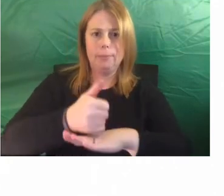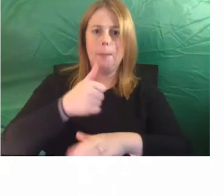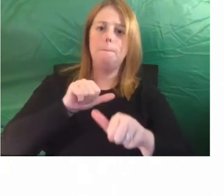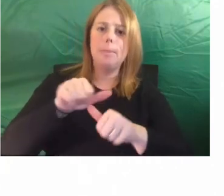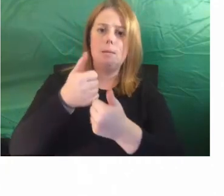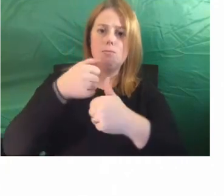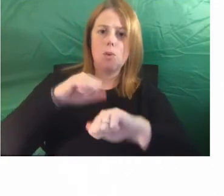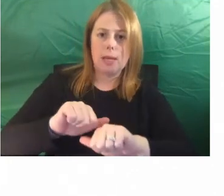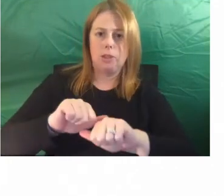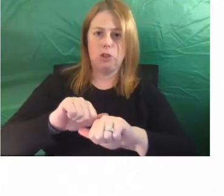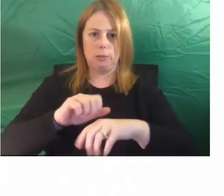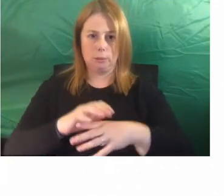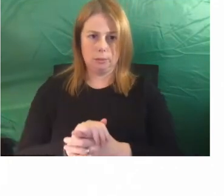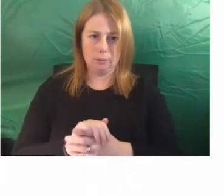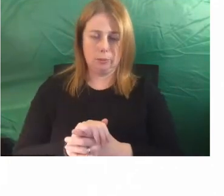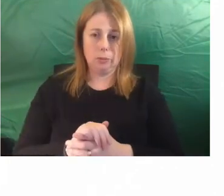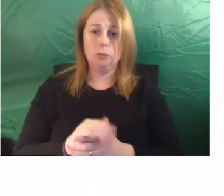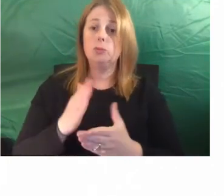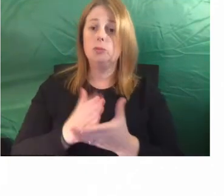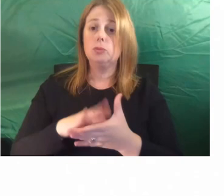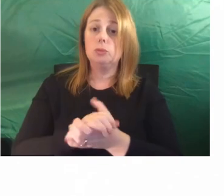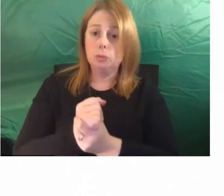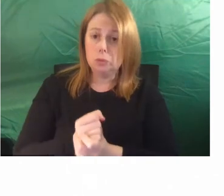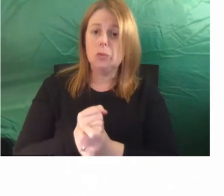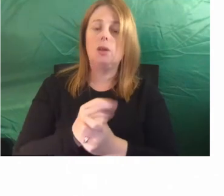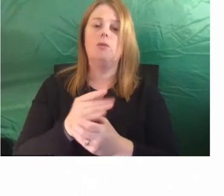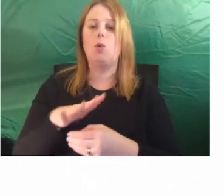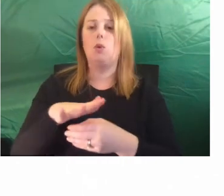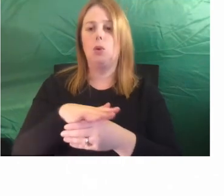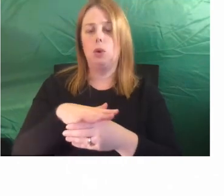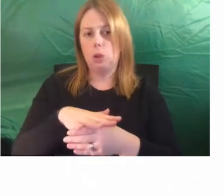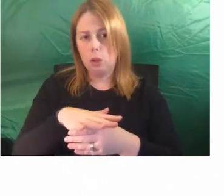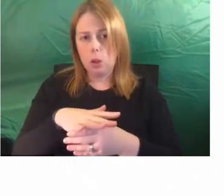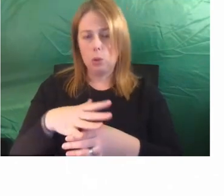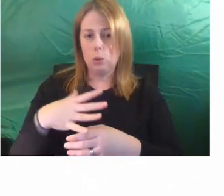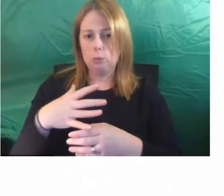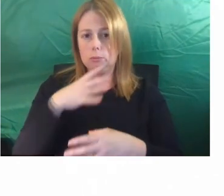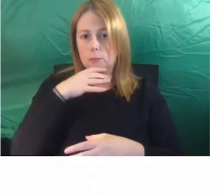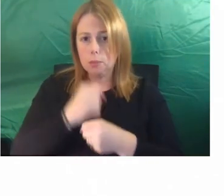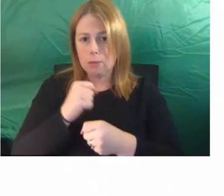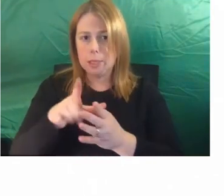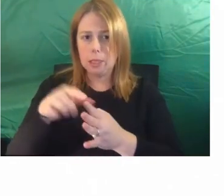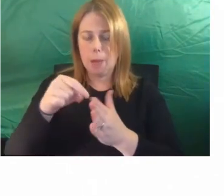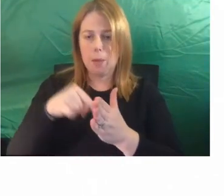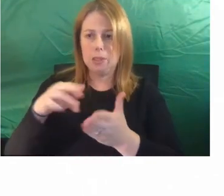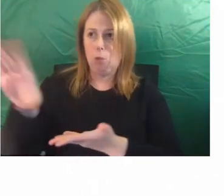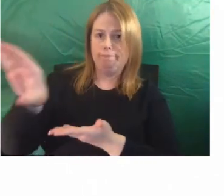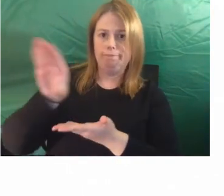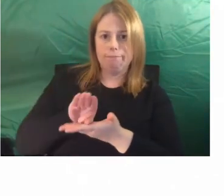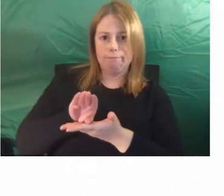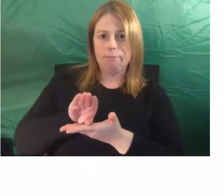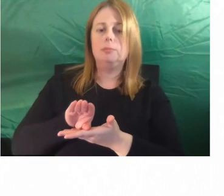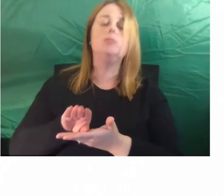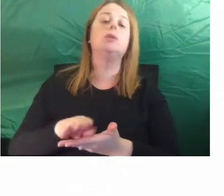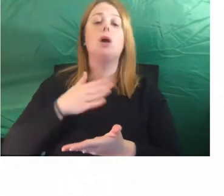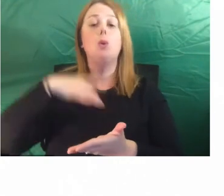We're also grateful to the Commonwealth Department of Social Services for funding this initiative. Before we begin today, I'd like to acknowledge that